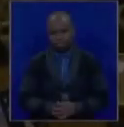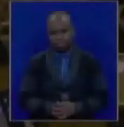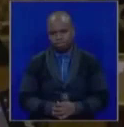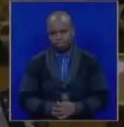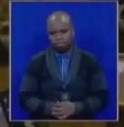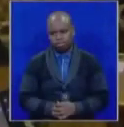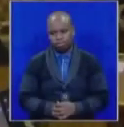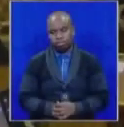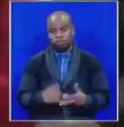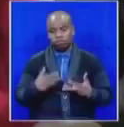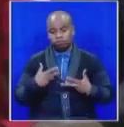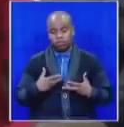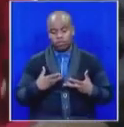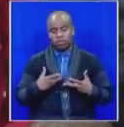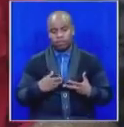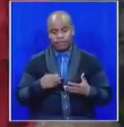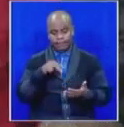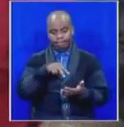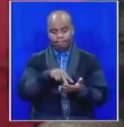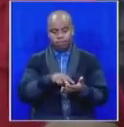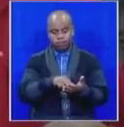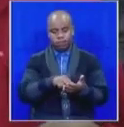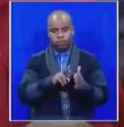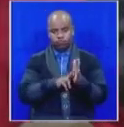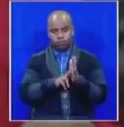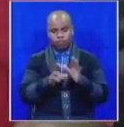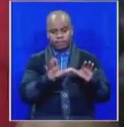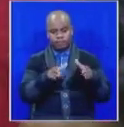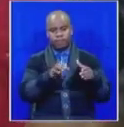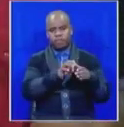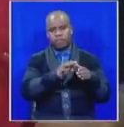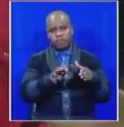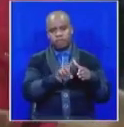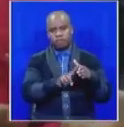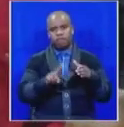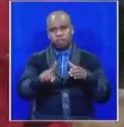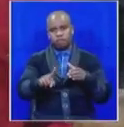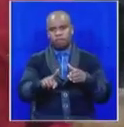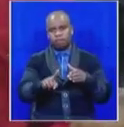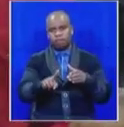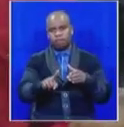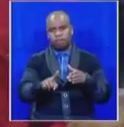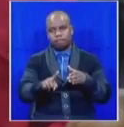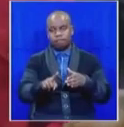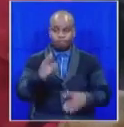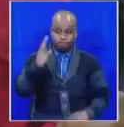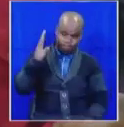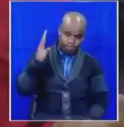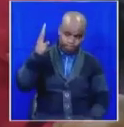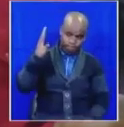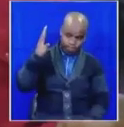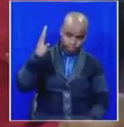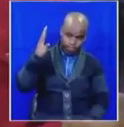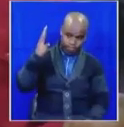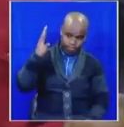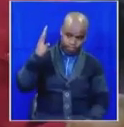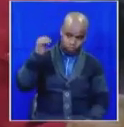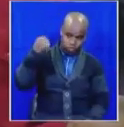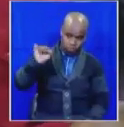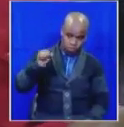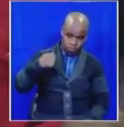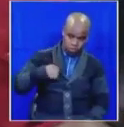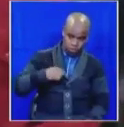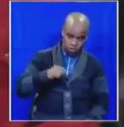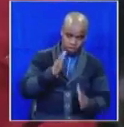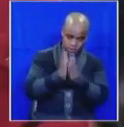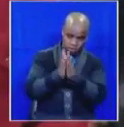I rise on behalf of the economic freedom fighters to move without notice that sorry deputy chair can you call this a racist man